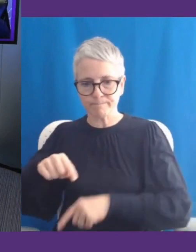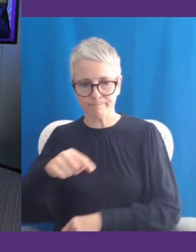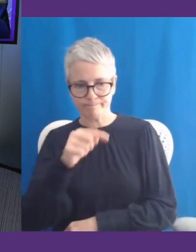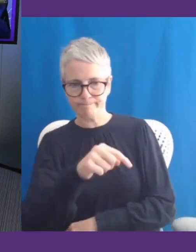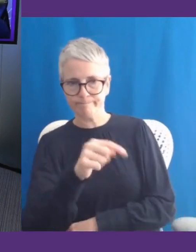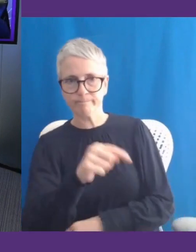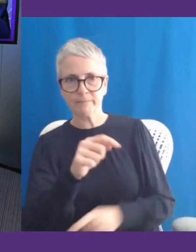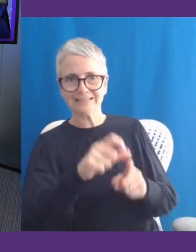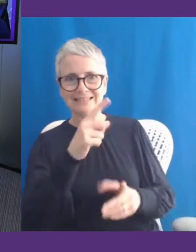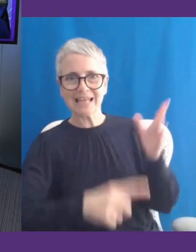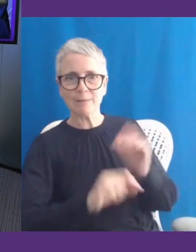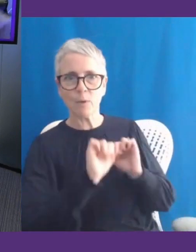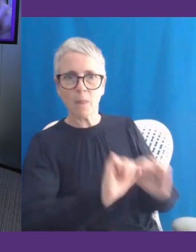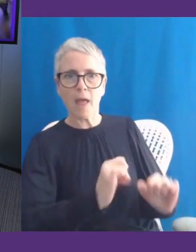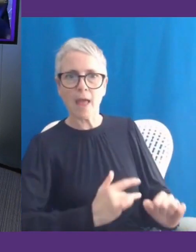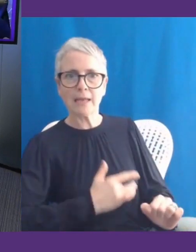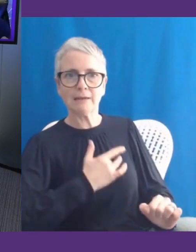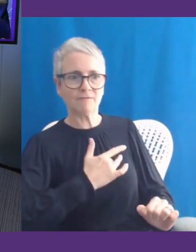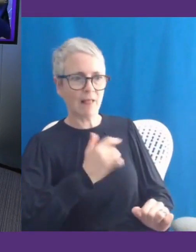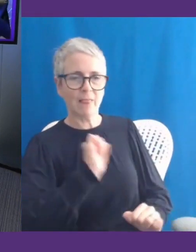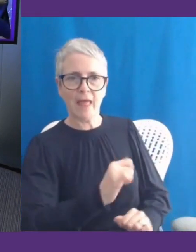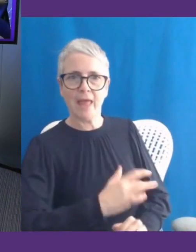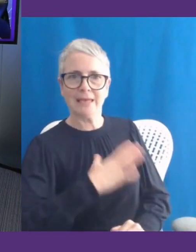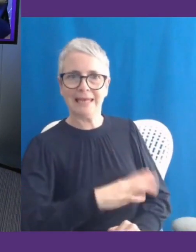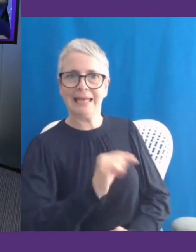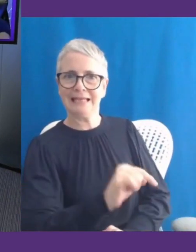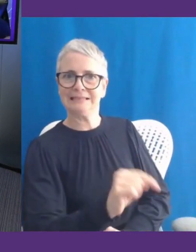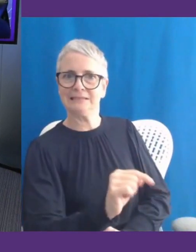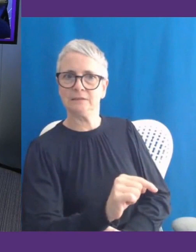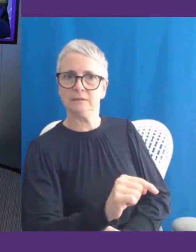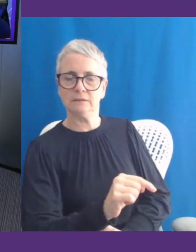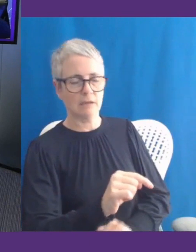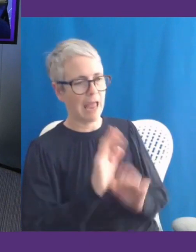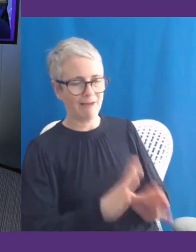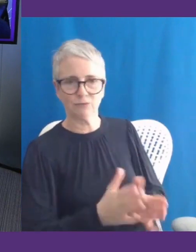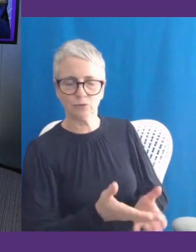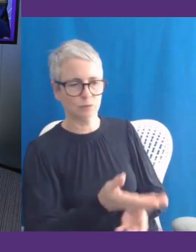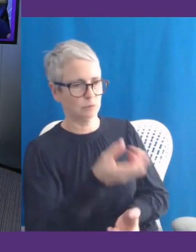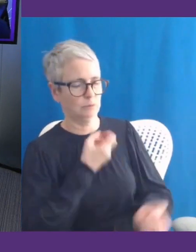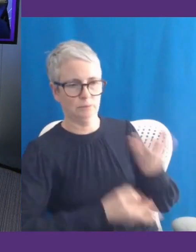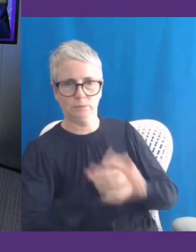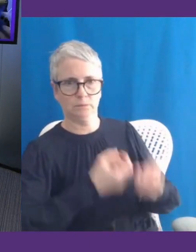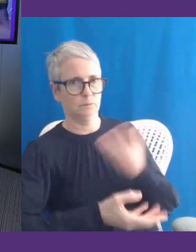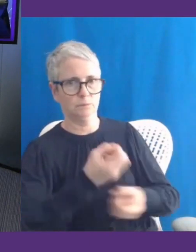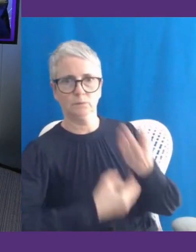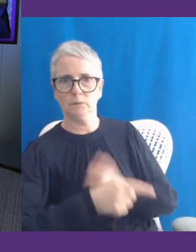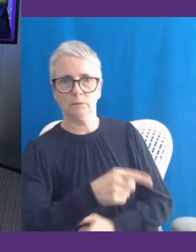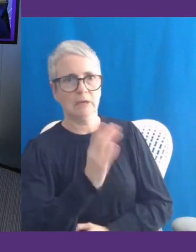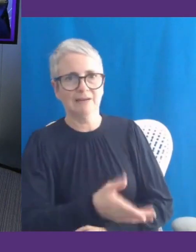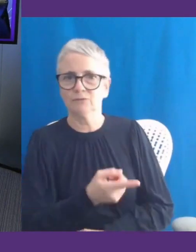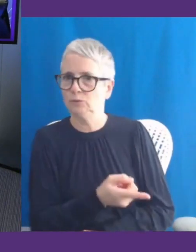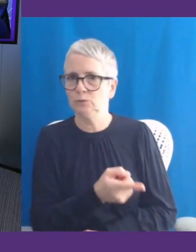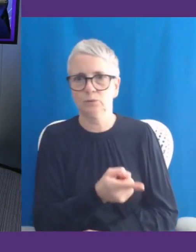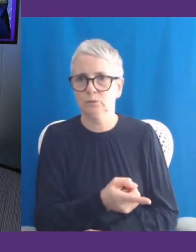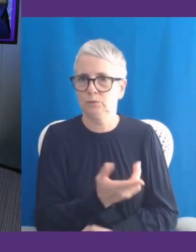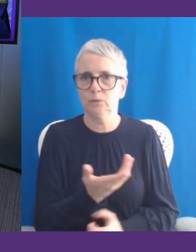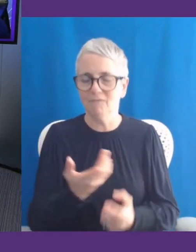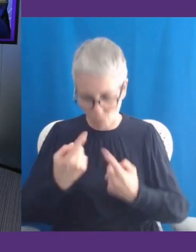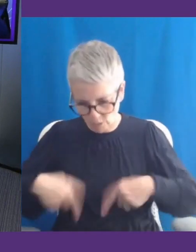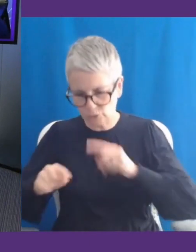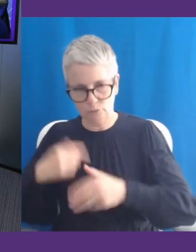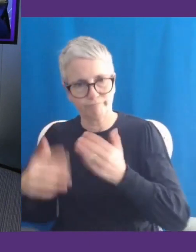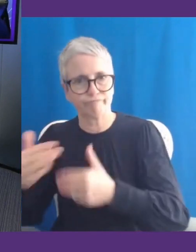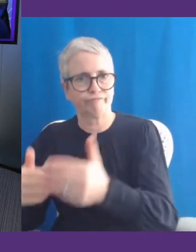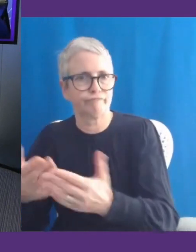developing and a part of how we're talking to other lines of business. And so that's both in terms of employees and,